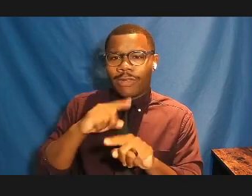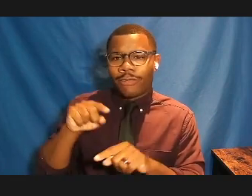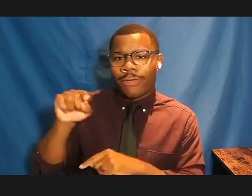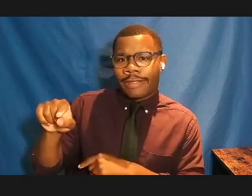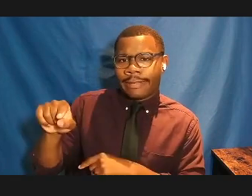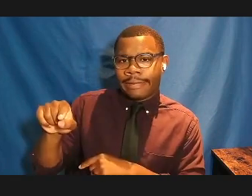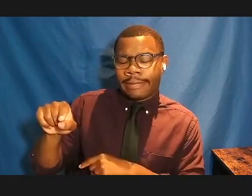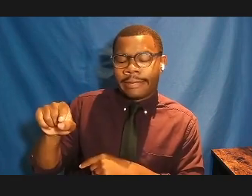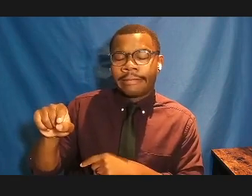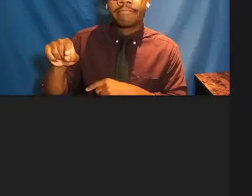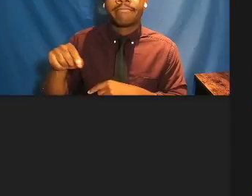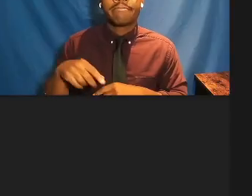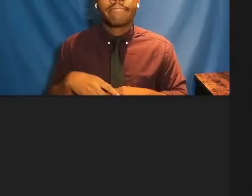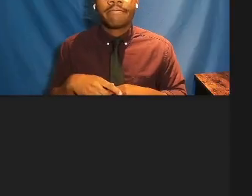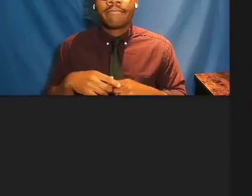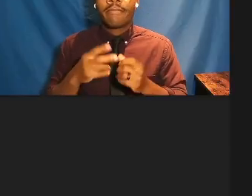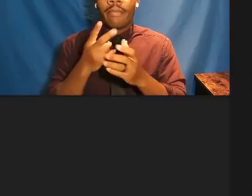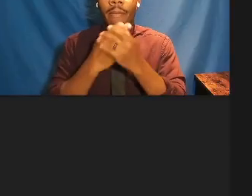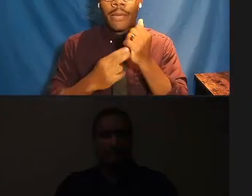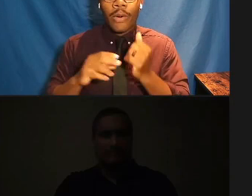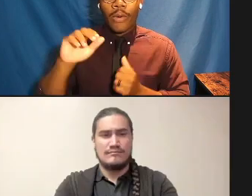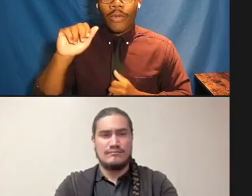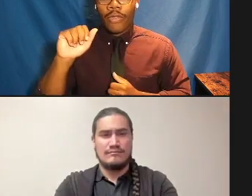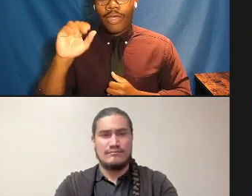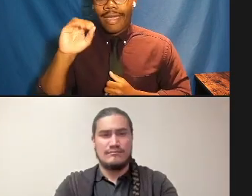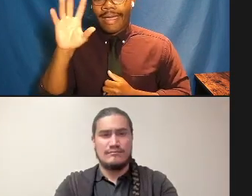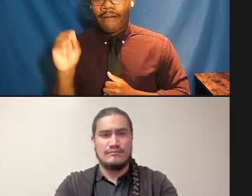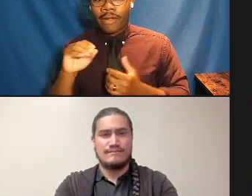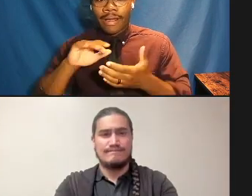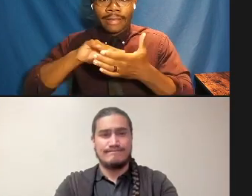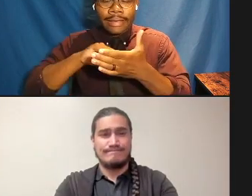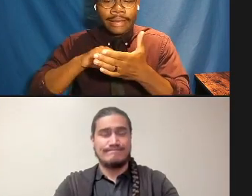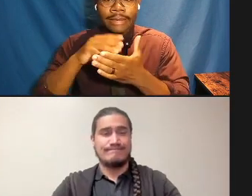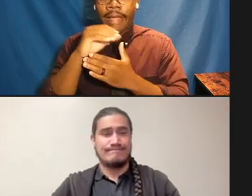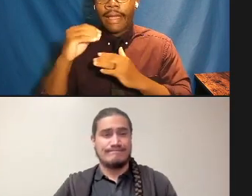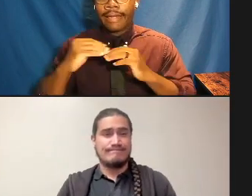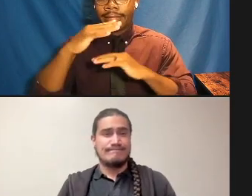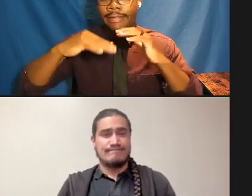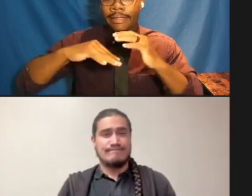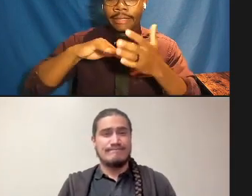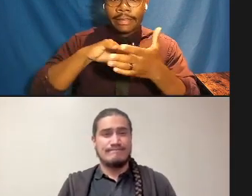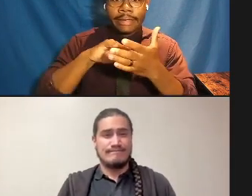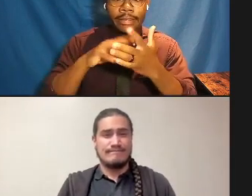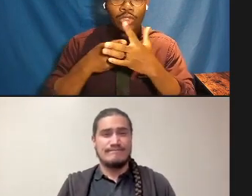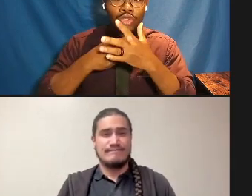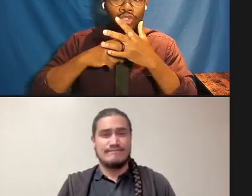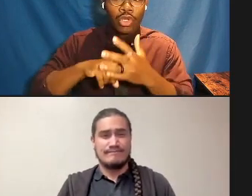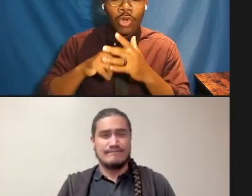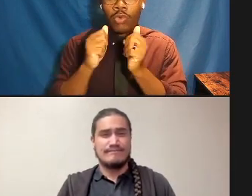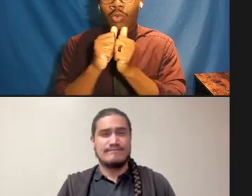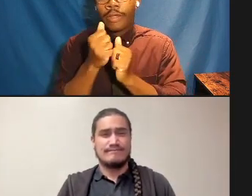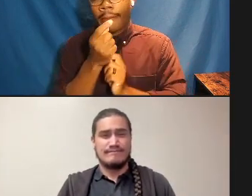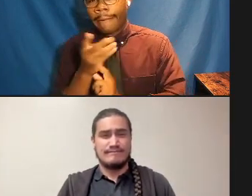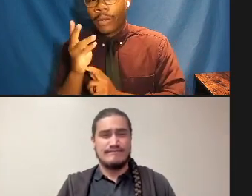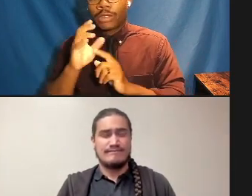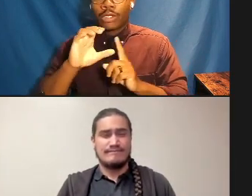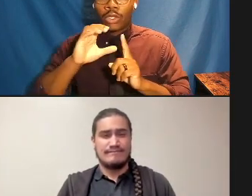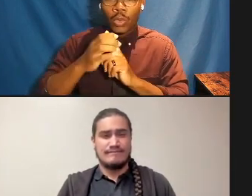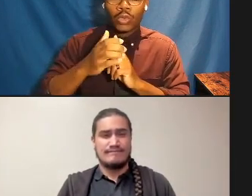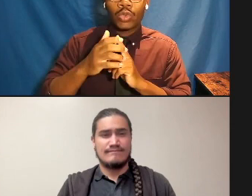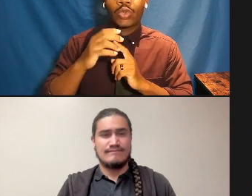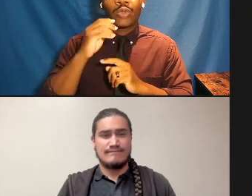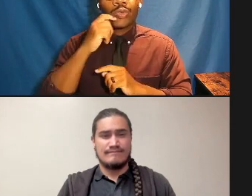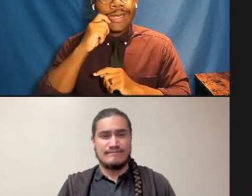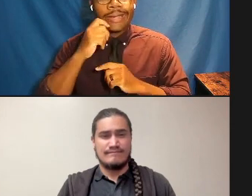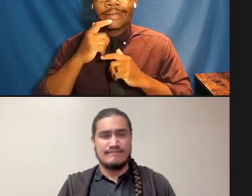Both Africana studies and indigenous studies were initiated by multicultural and multiracial groups of students and teachers'